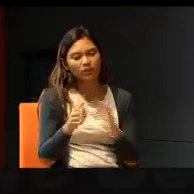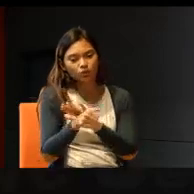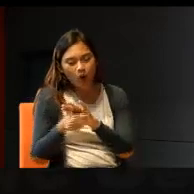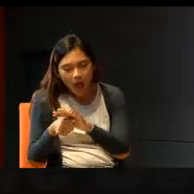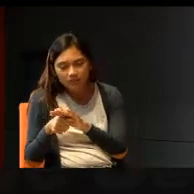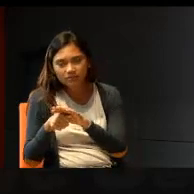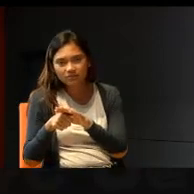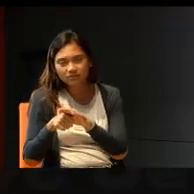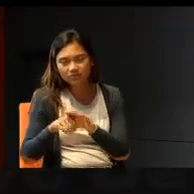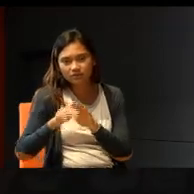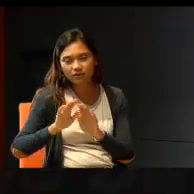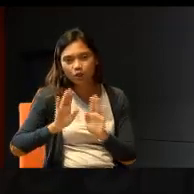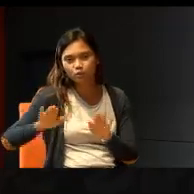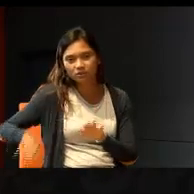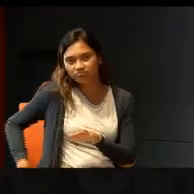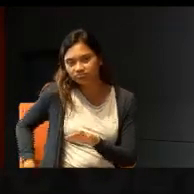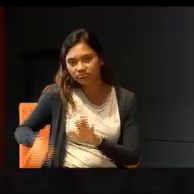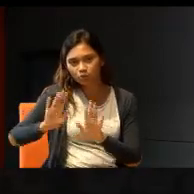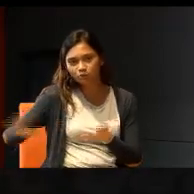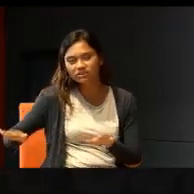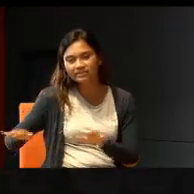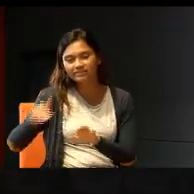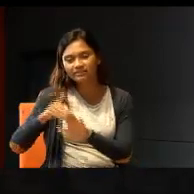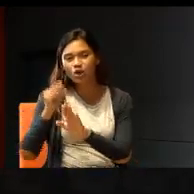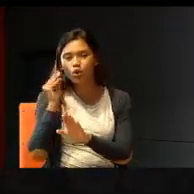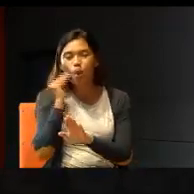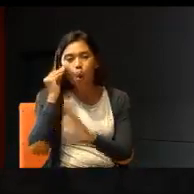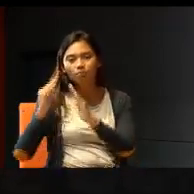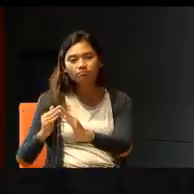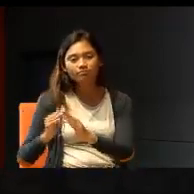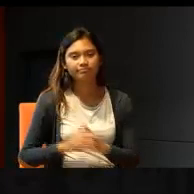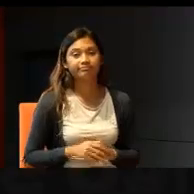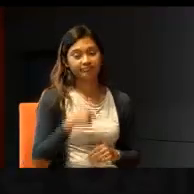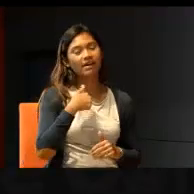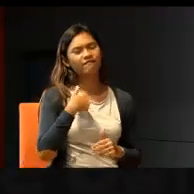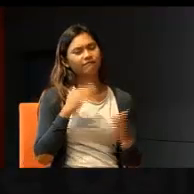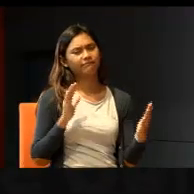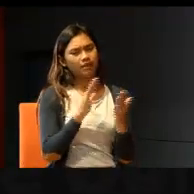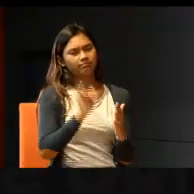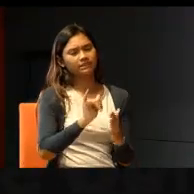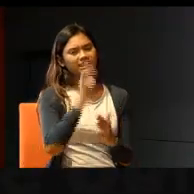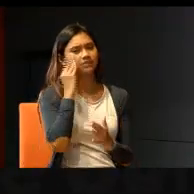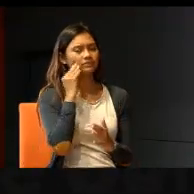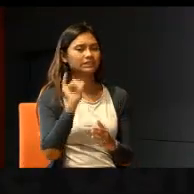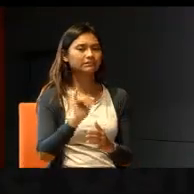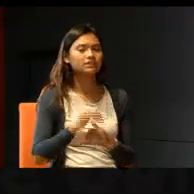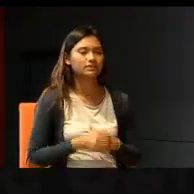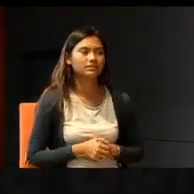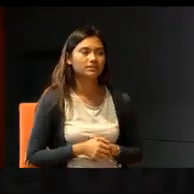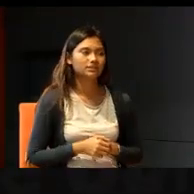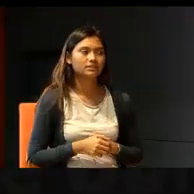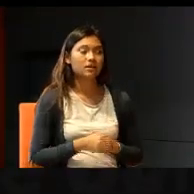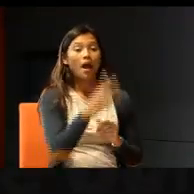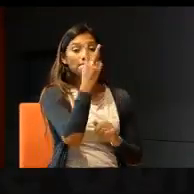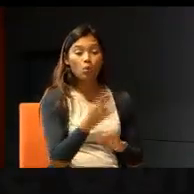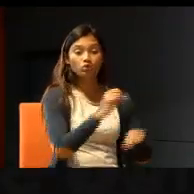disabilities or special needs at home. I had encountered something like that, similar as well, both in